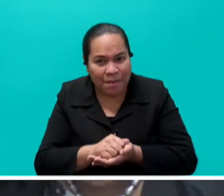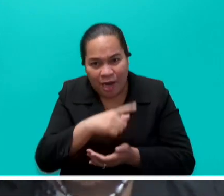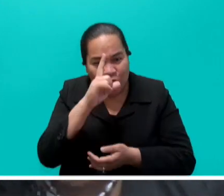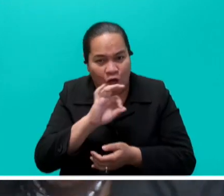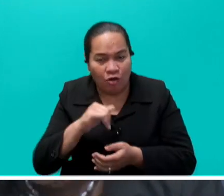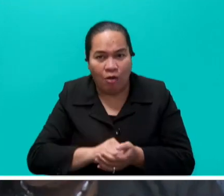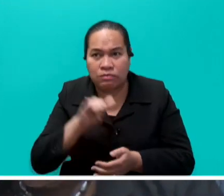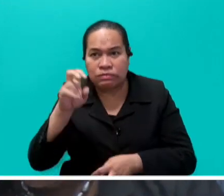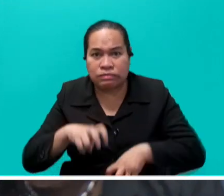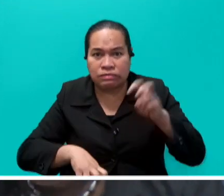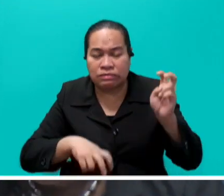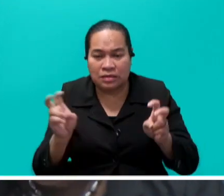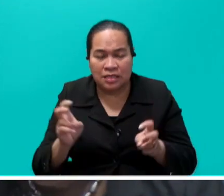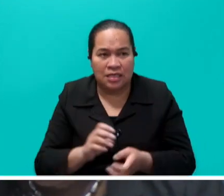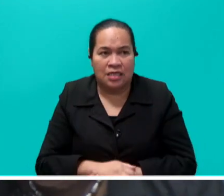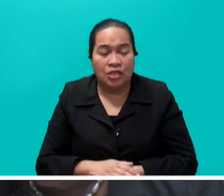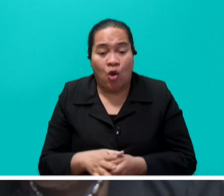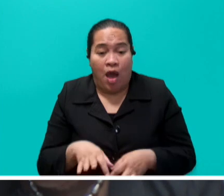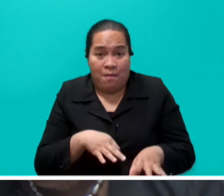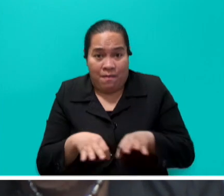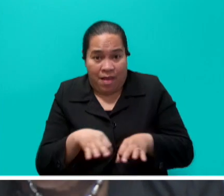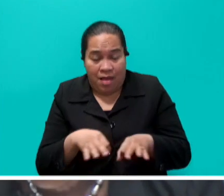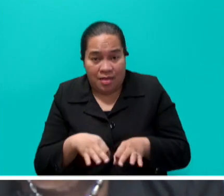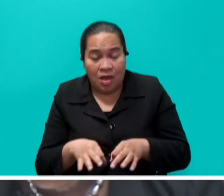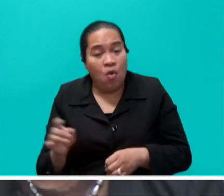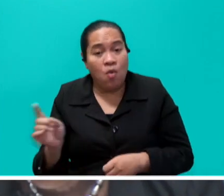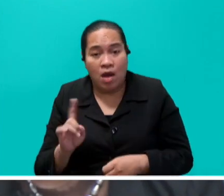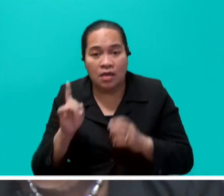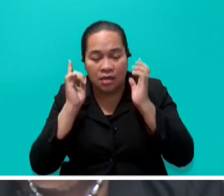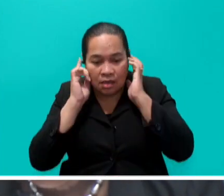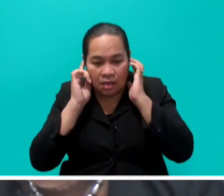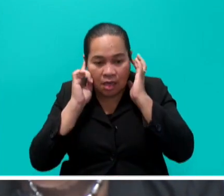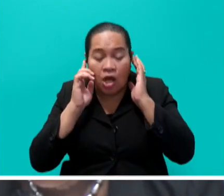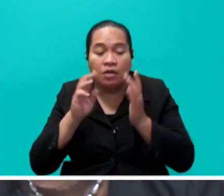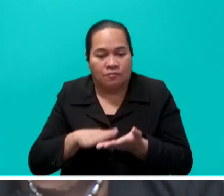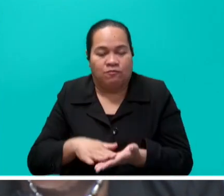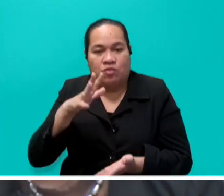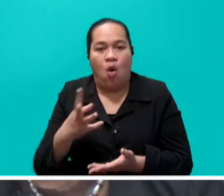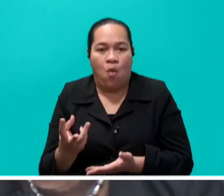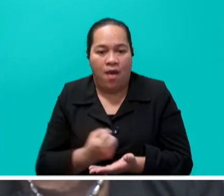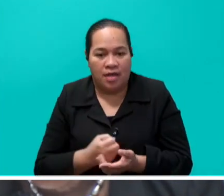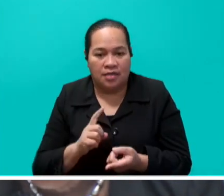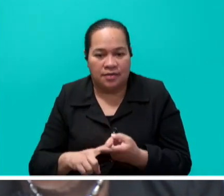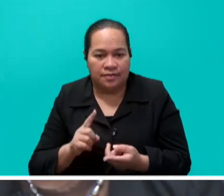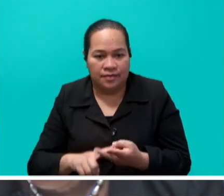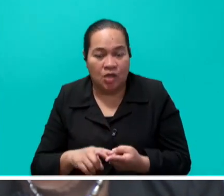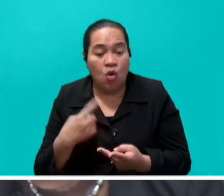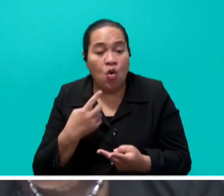which includes our retention strategy, and the strategies are increase in salary for registered